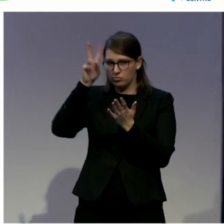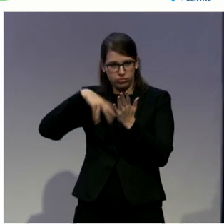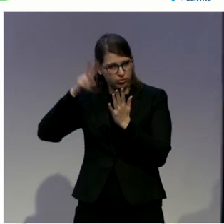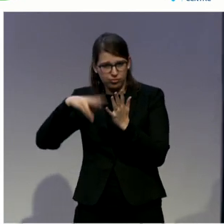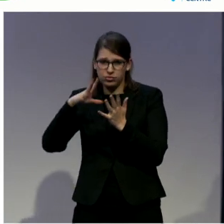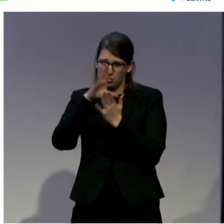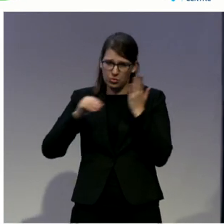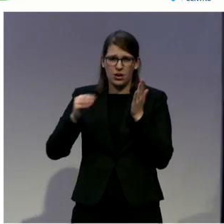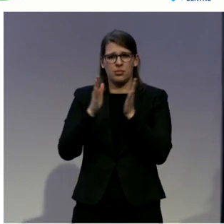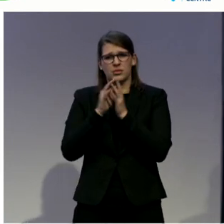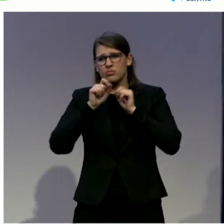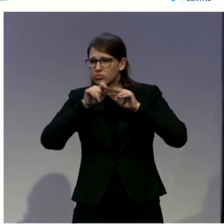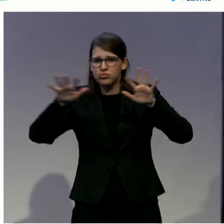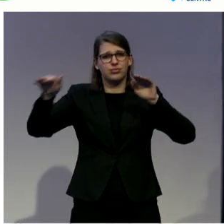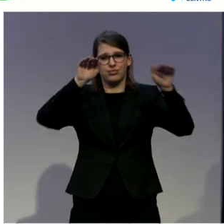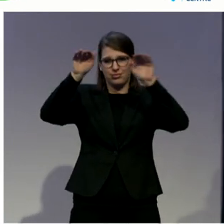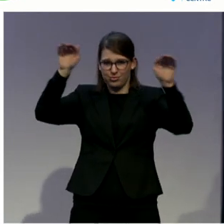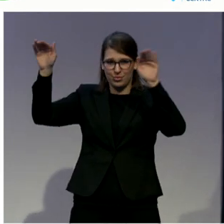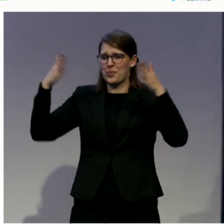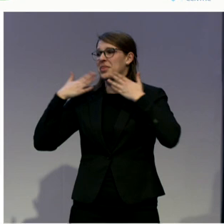as widely as possible. Thank you very much.